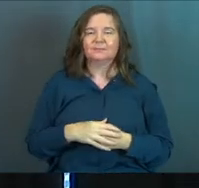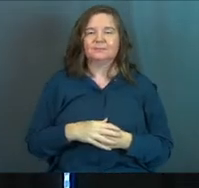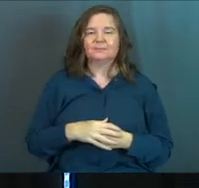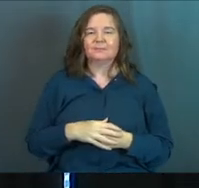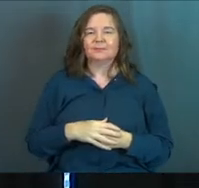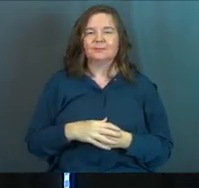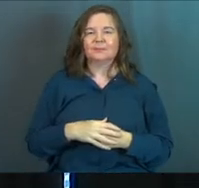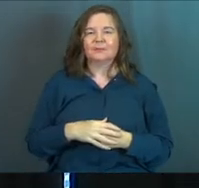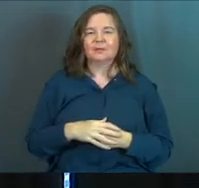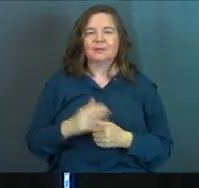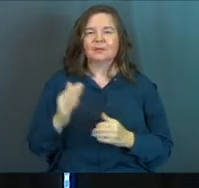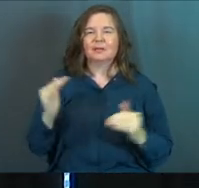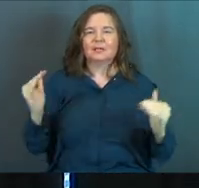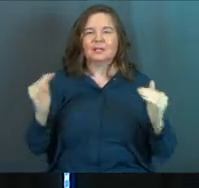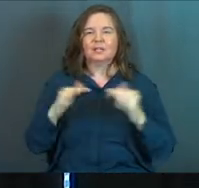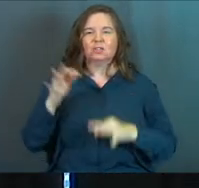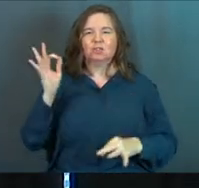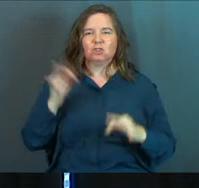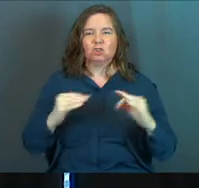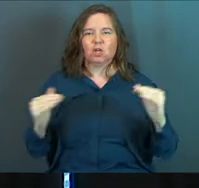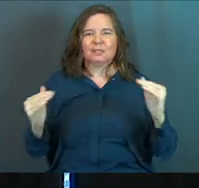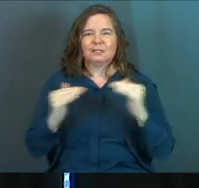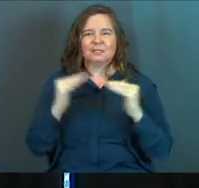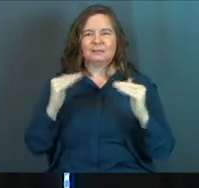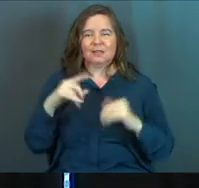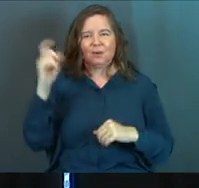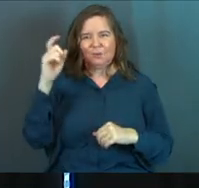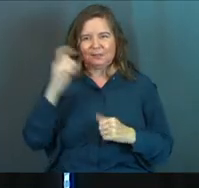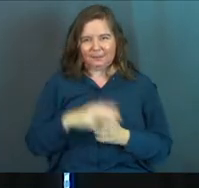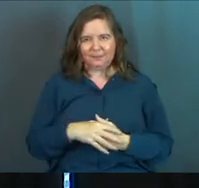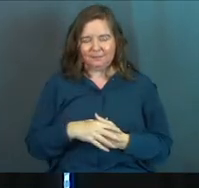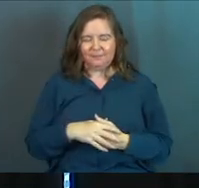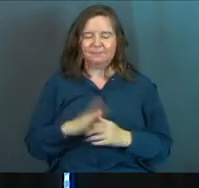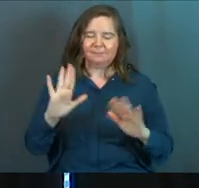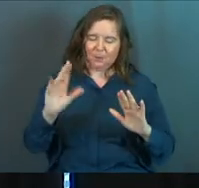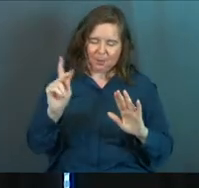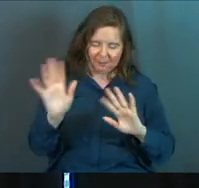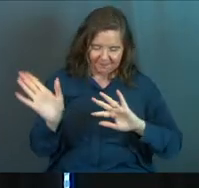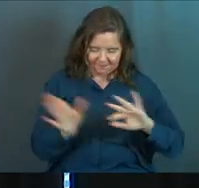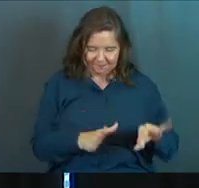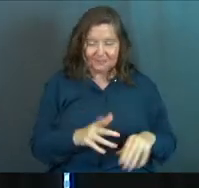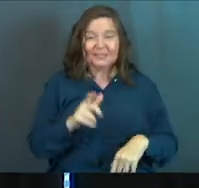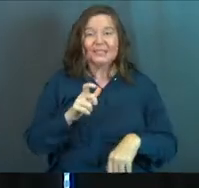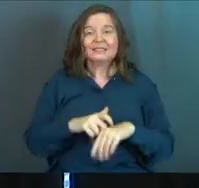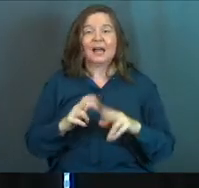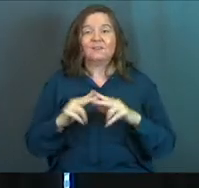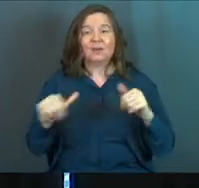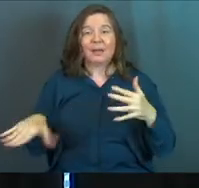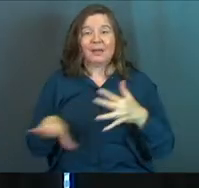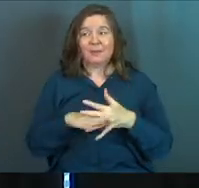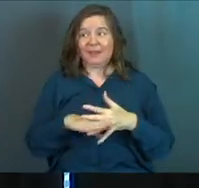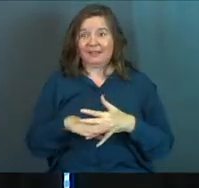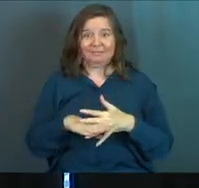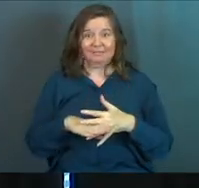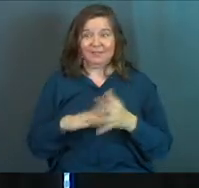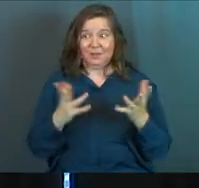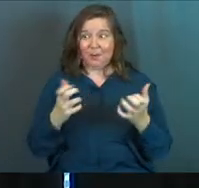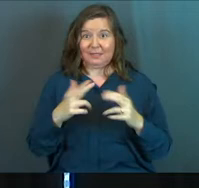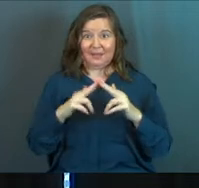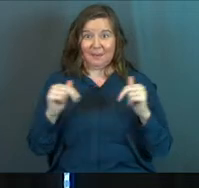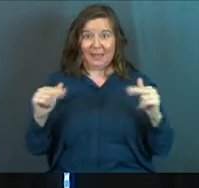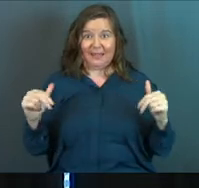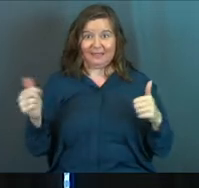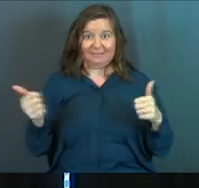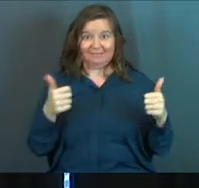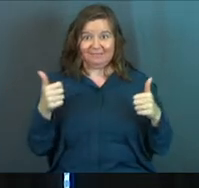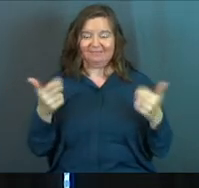is justice and wisdom. Okay. Time for a bacon break. Amen? Anybody want some bacon?